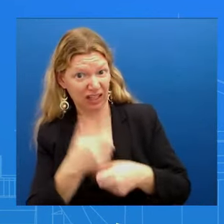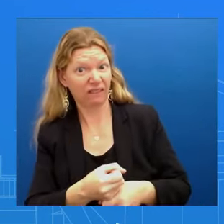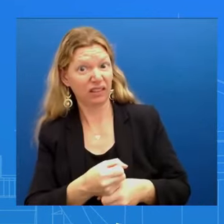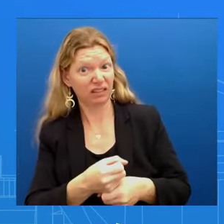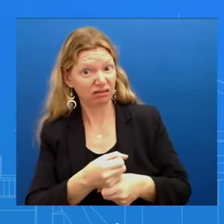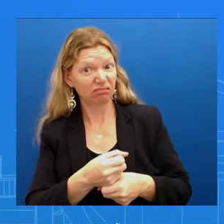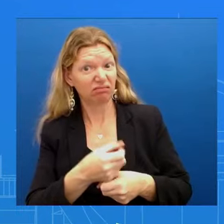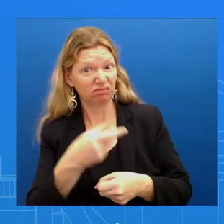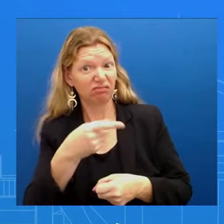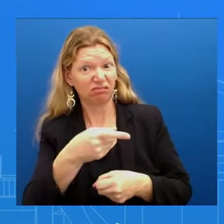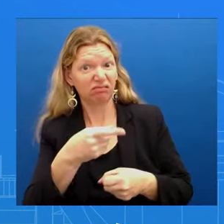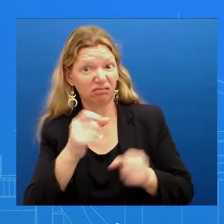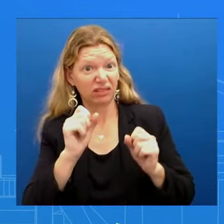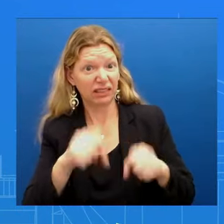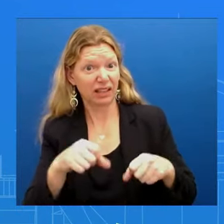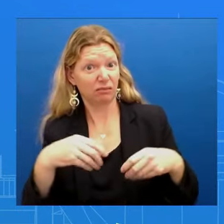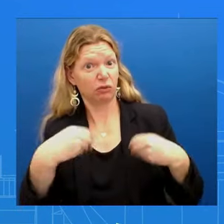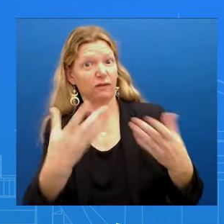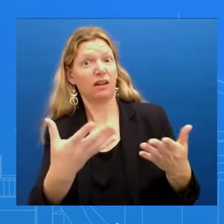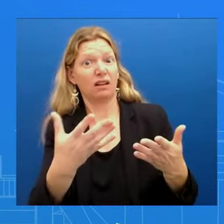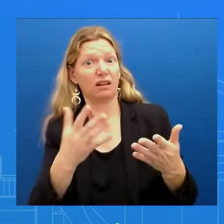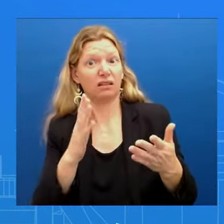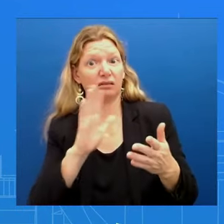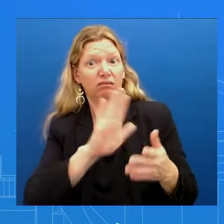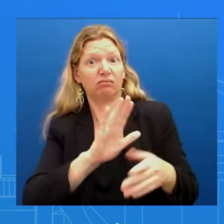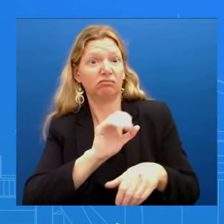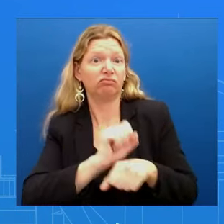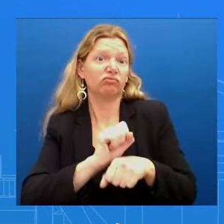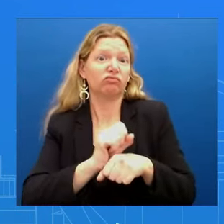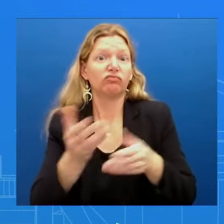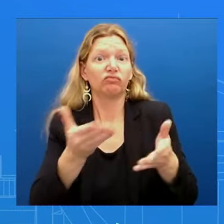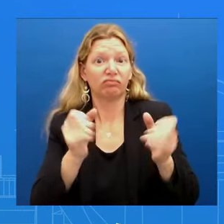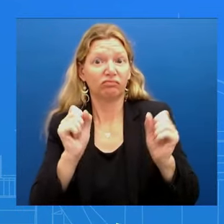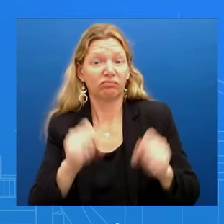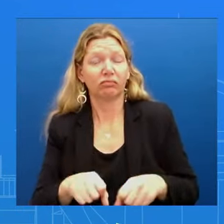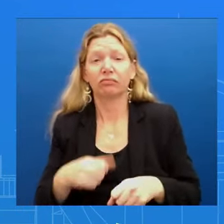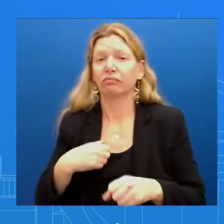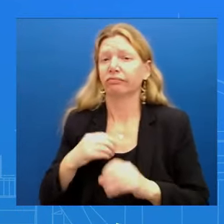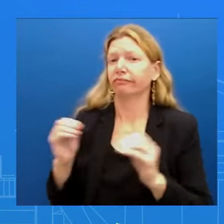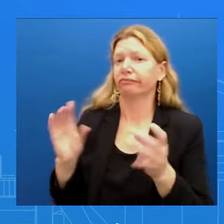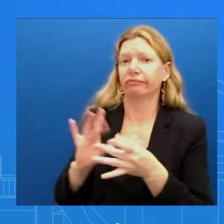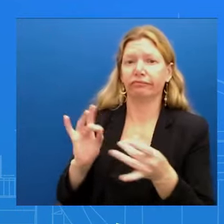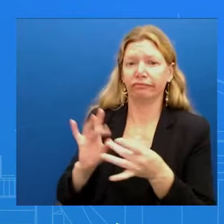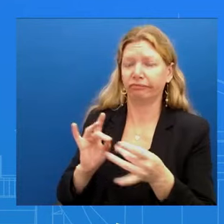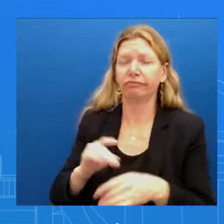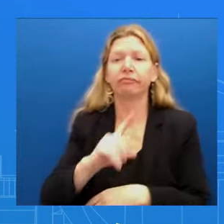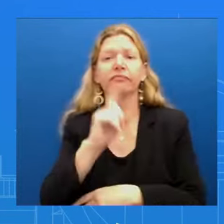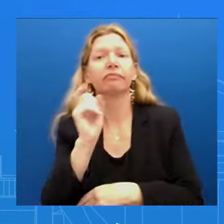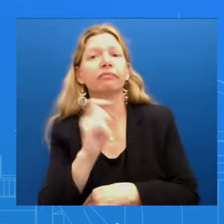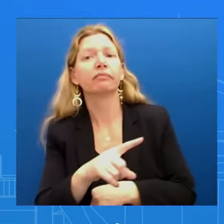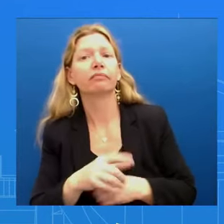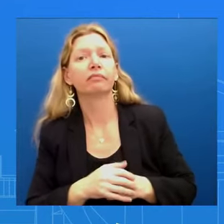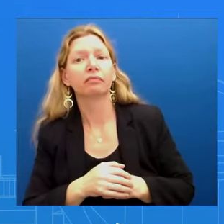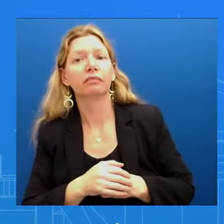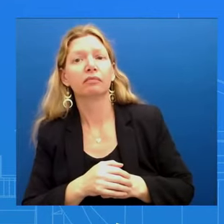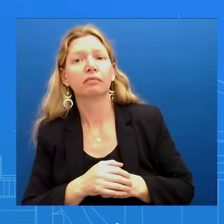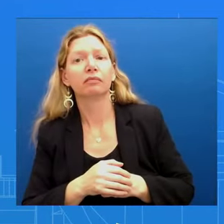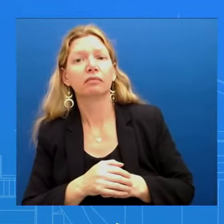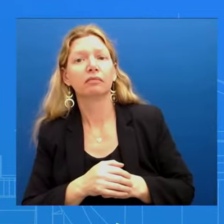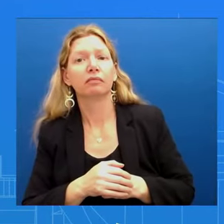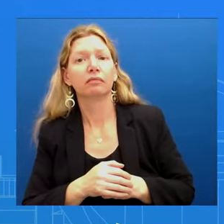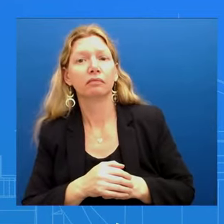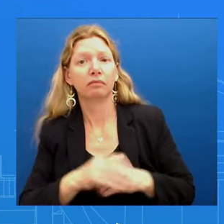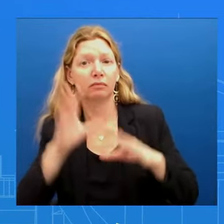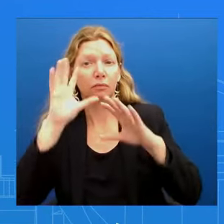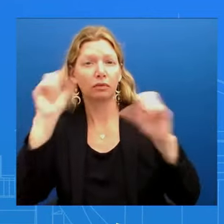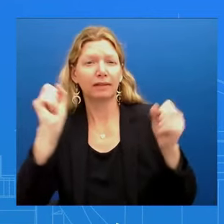President saying that Israel's moves into southern Gaza have been quote over the top And there were suggestions that that isn't necessarily something new,